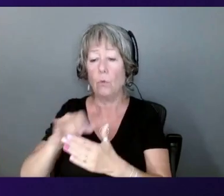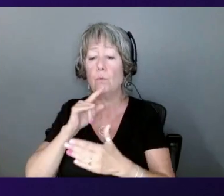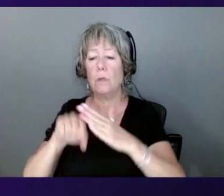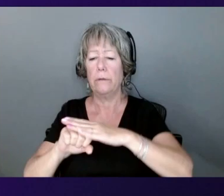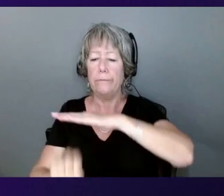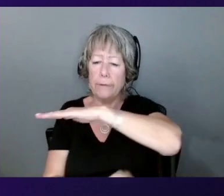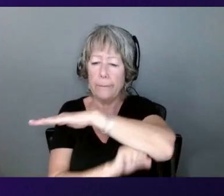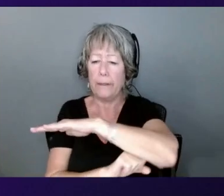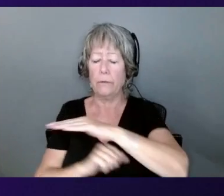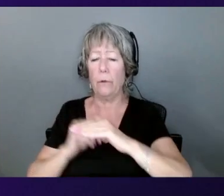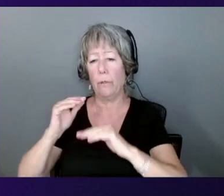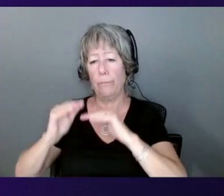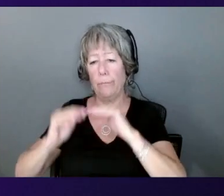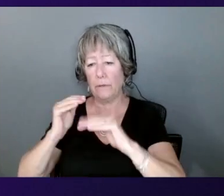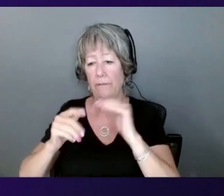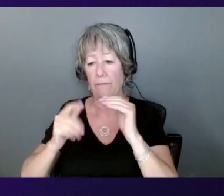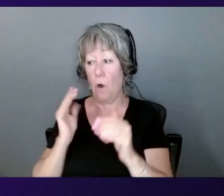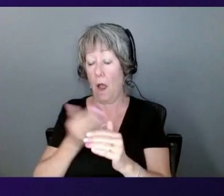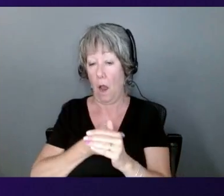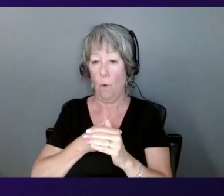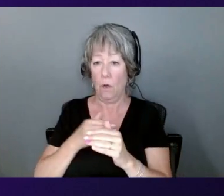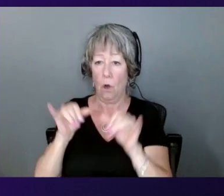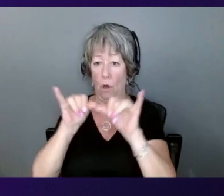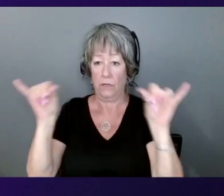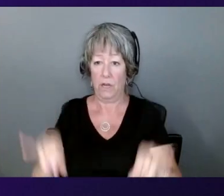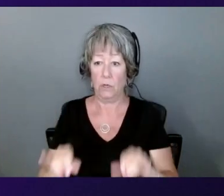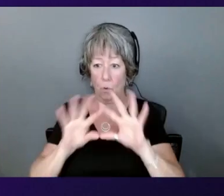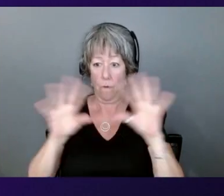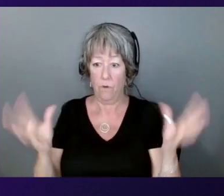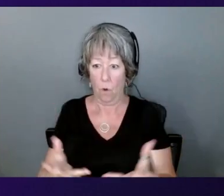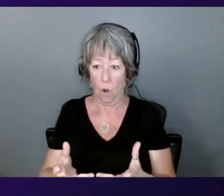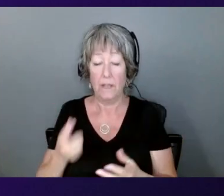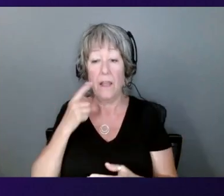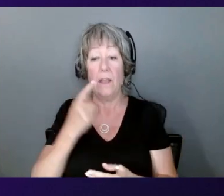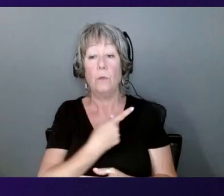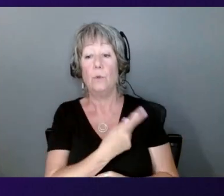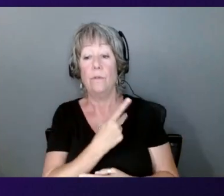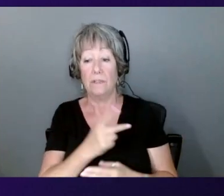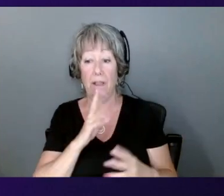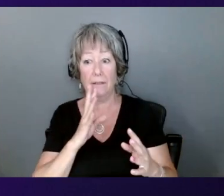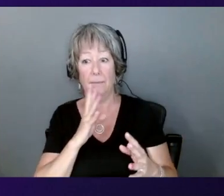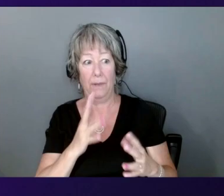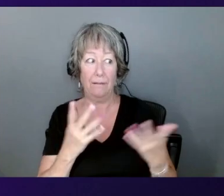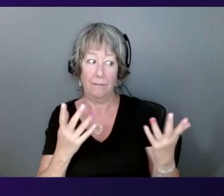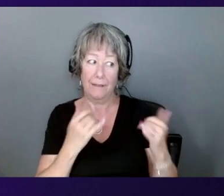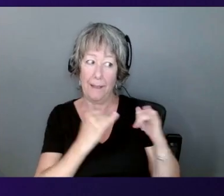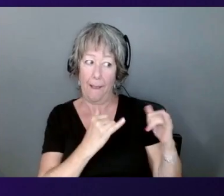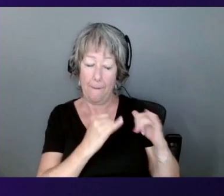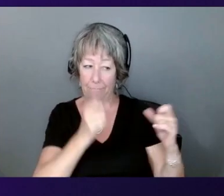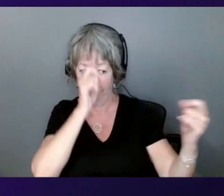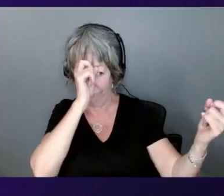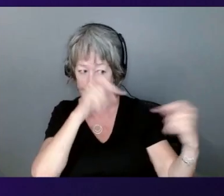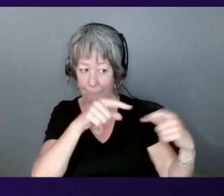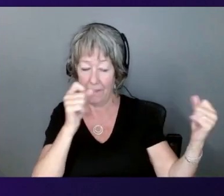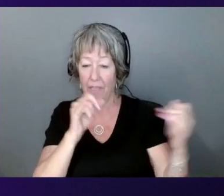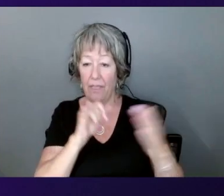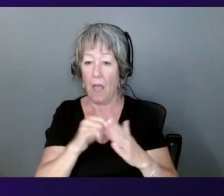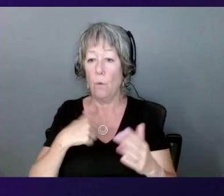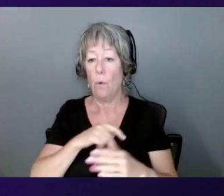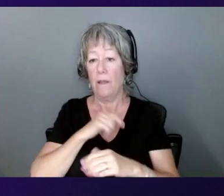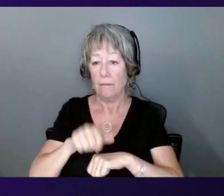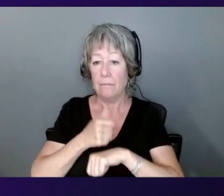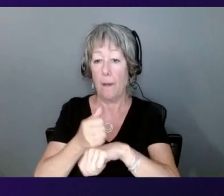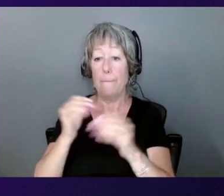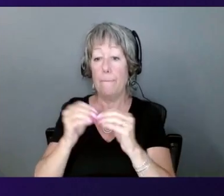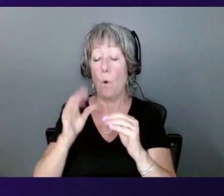our server architecture. And I think I can speak for both of us when I say we're proud that AWS has deployed more than 20 million chips